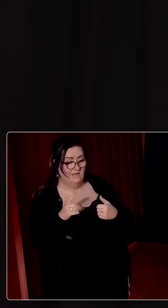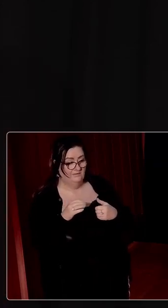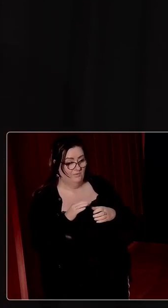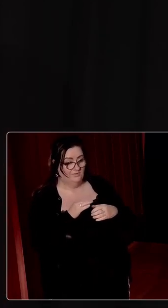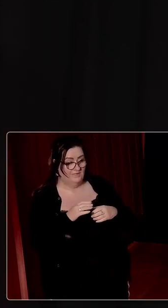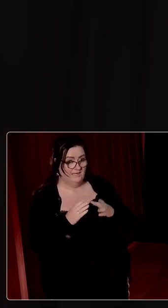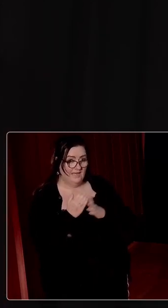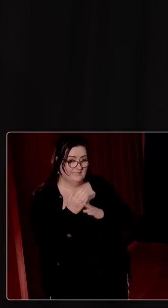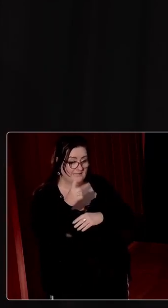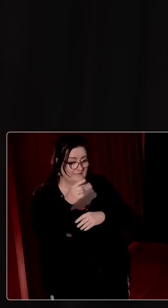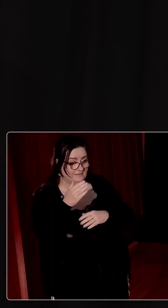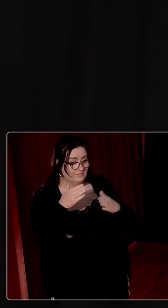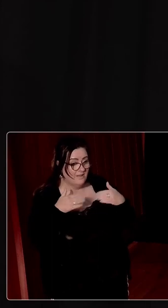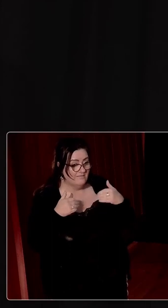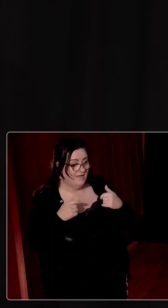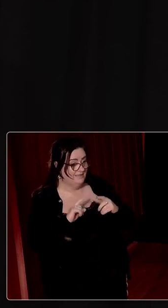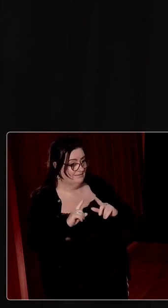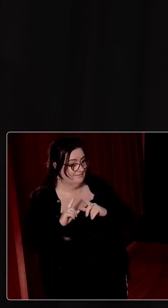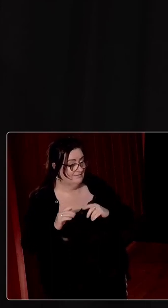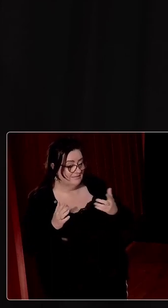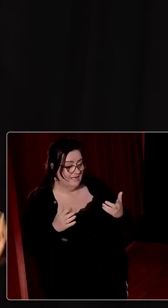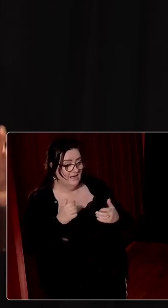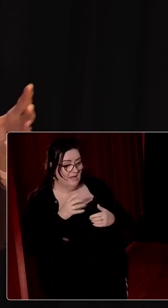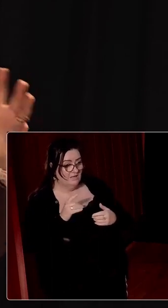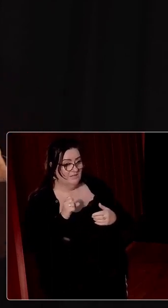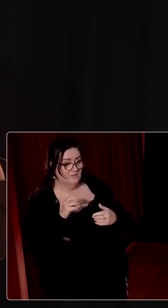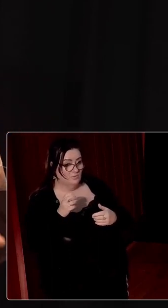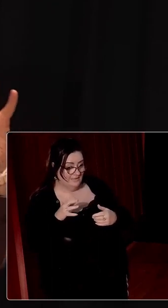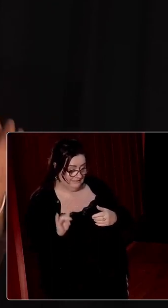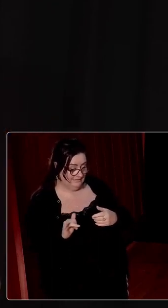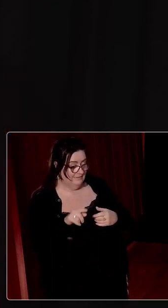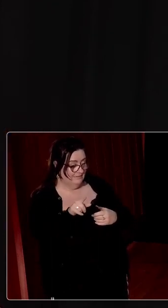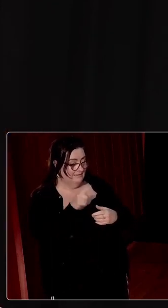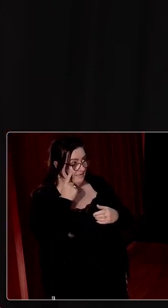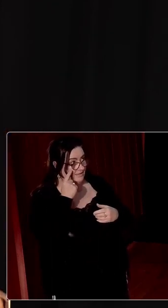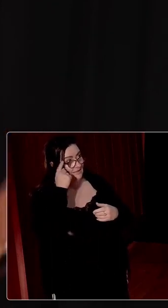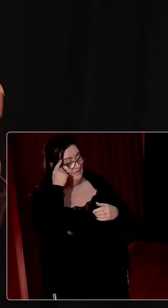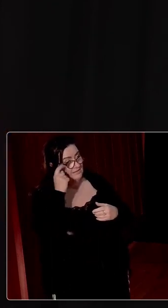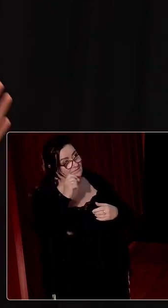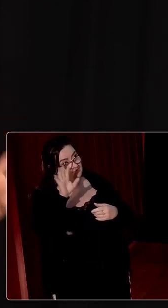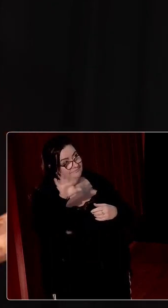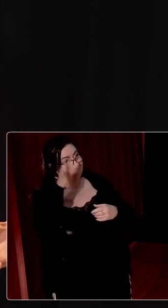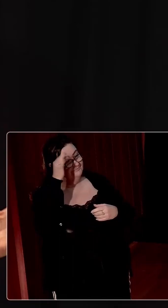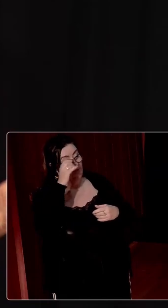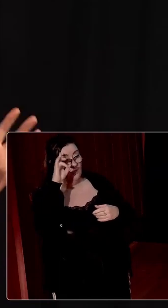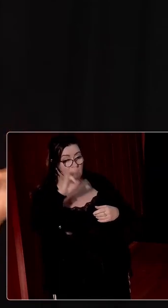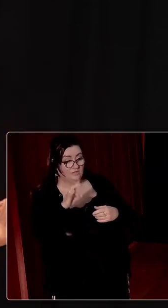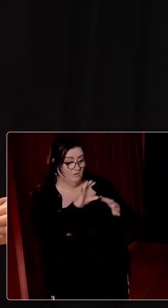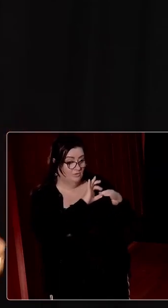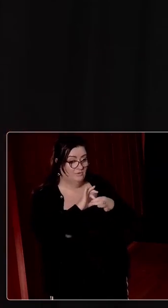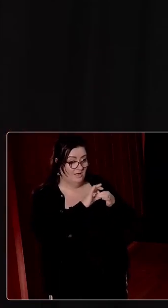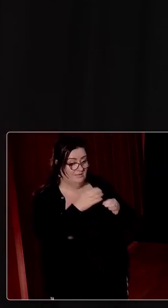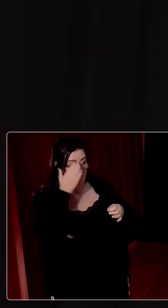and Belfast. And so I'm, I wonder what would, a hypothetical question, Ireland, a united